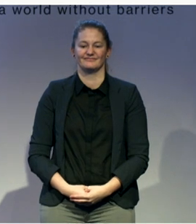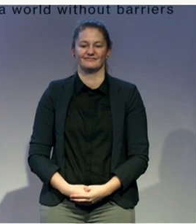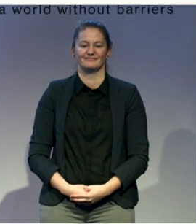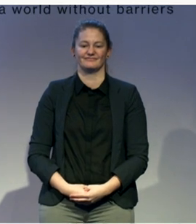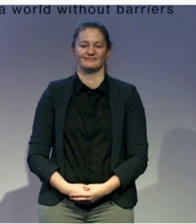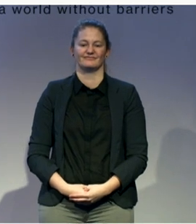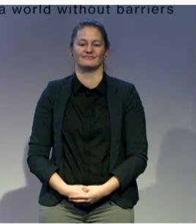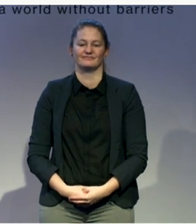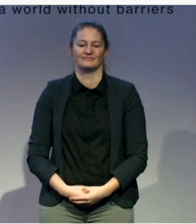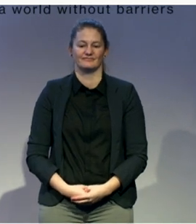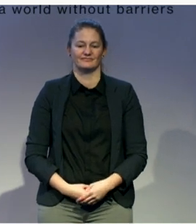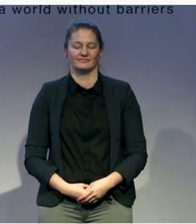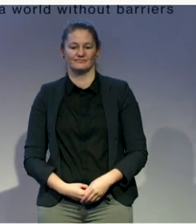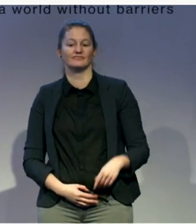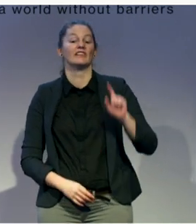in Nepal.